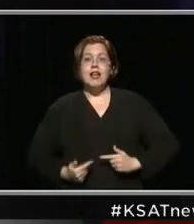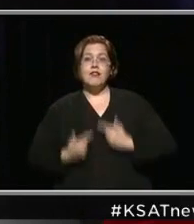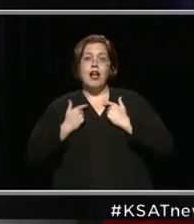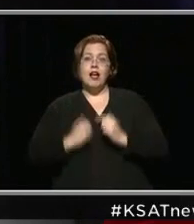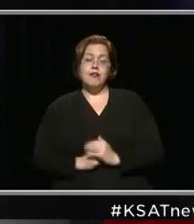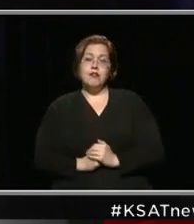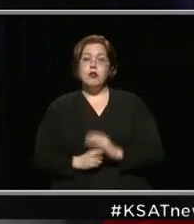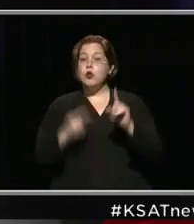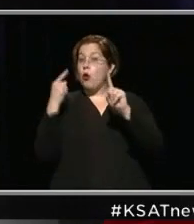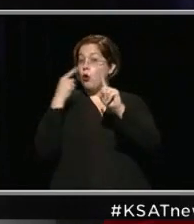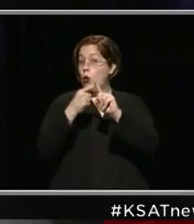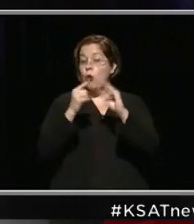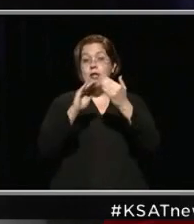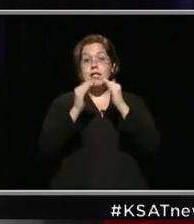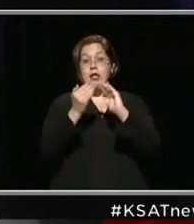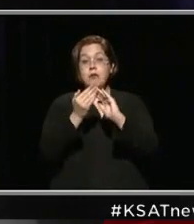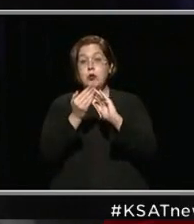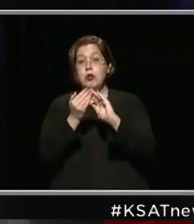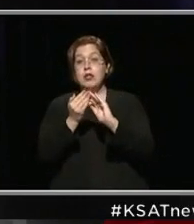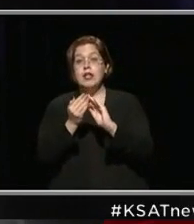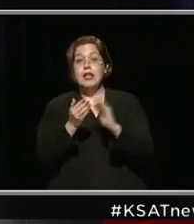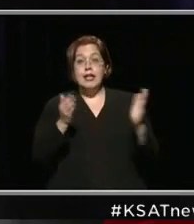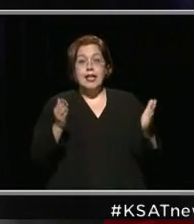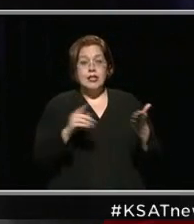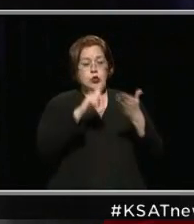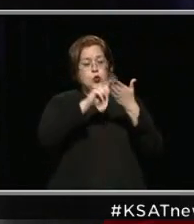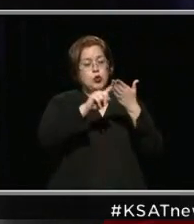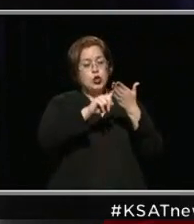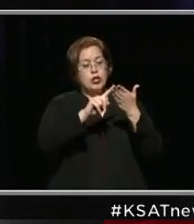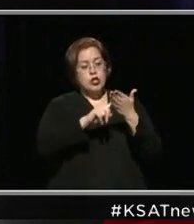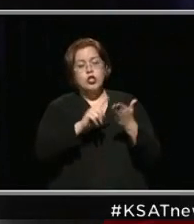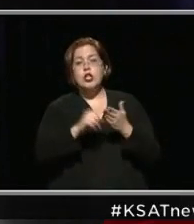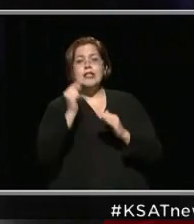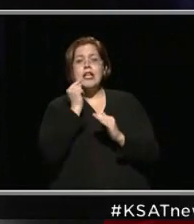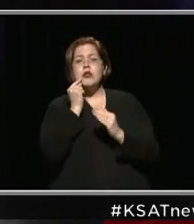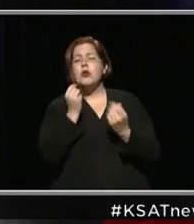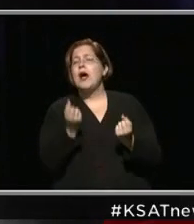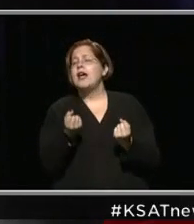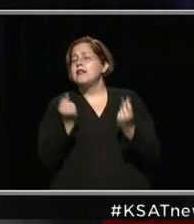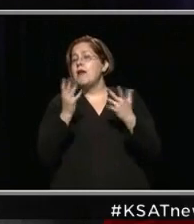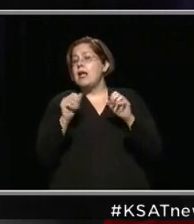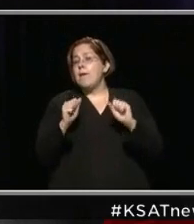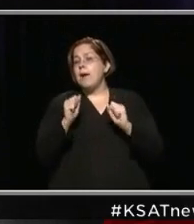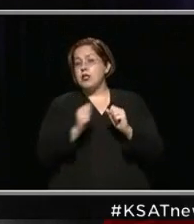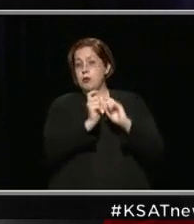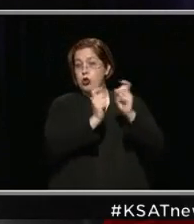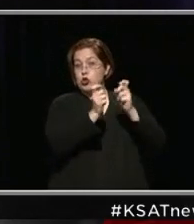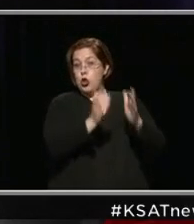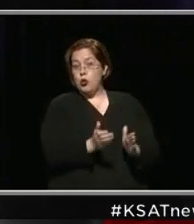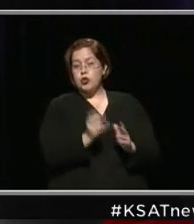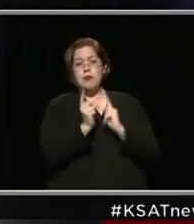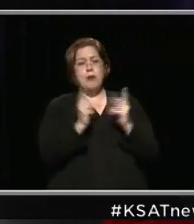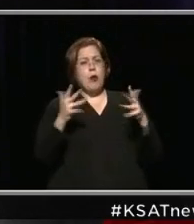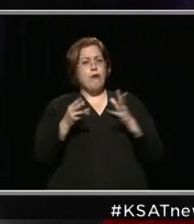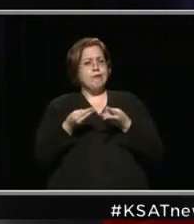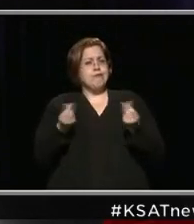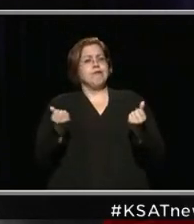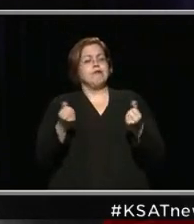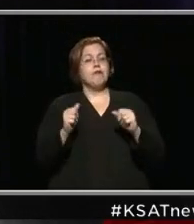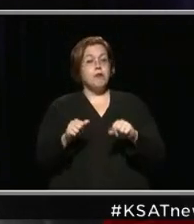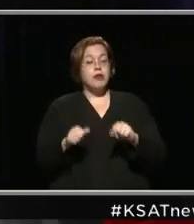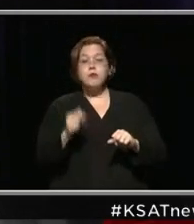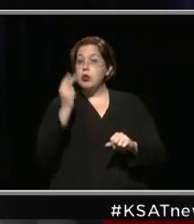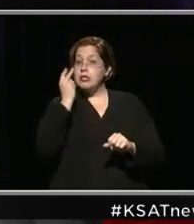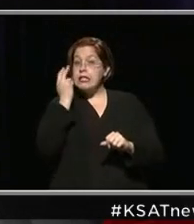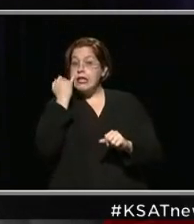So our goal as a community is to get San Antonio screened. Screen as many potential donors, recovered patients as possible, to